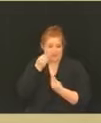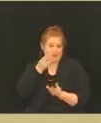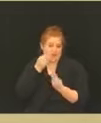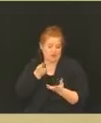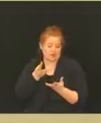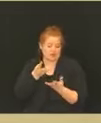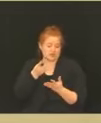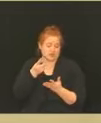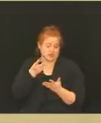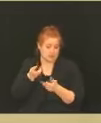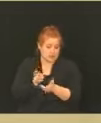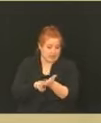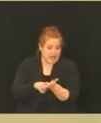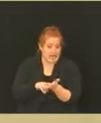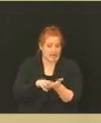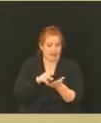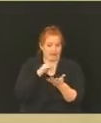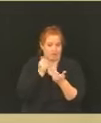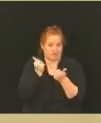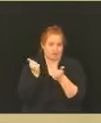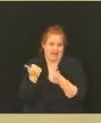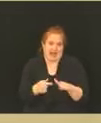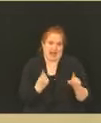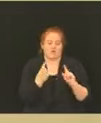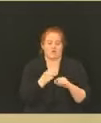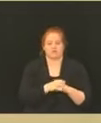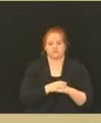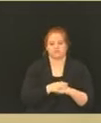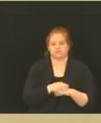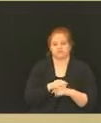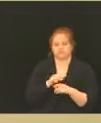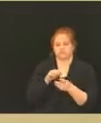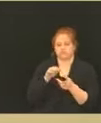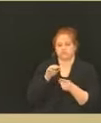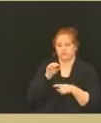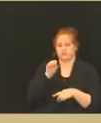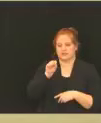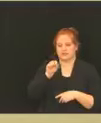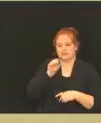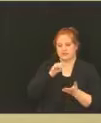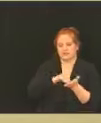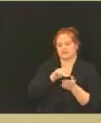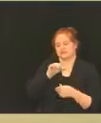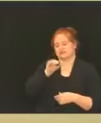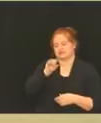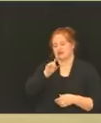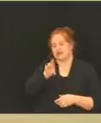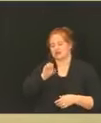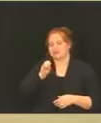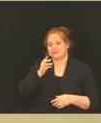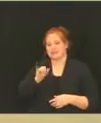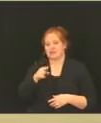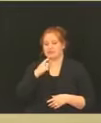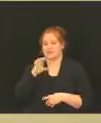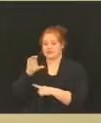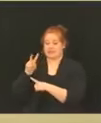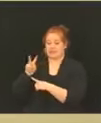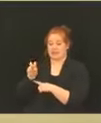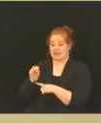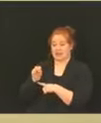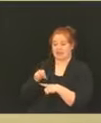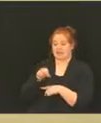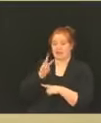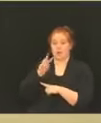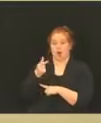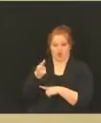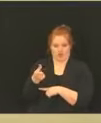anybody, not just someone who's 65 or older. I am not. So the CVS and Walgreens were the two large